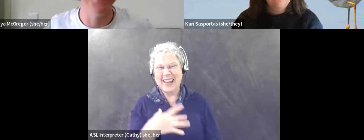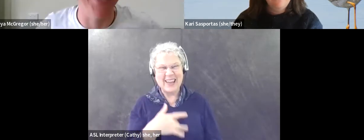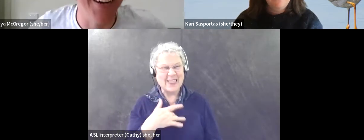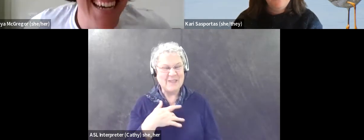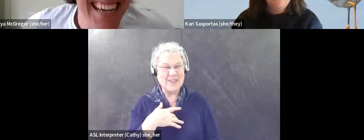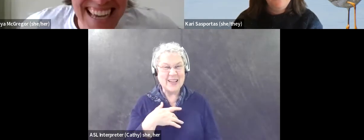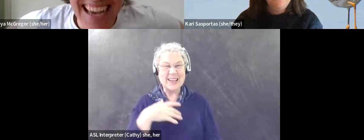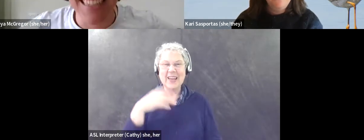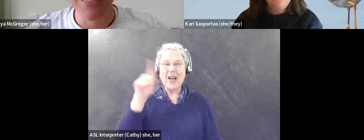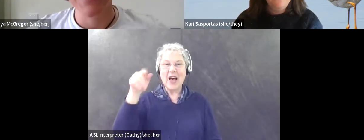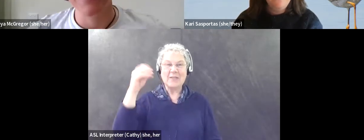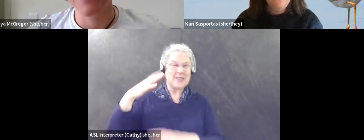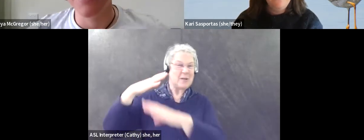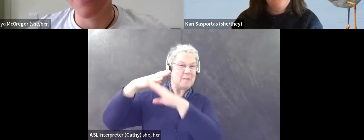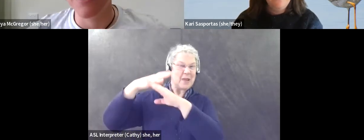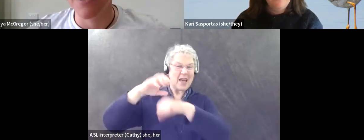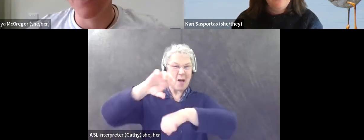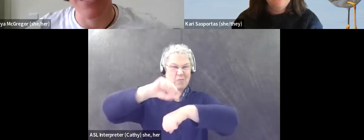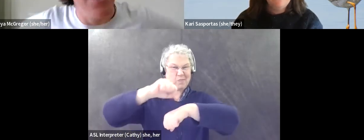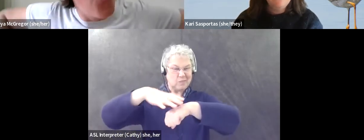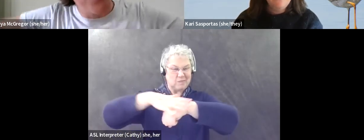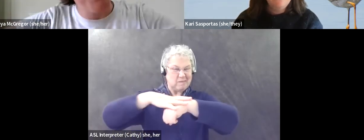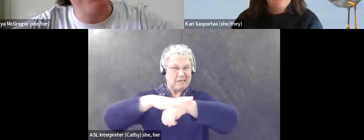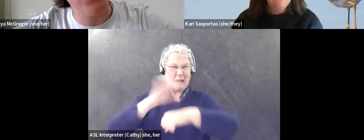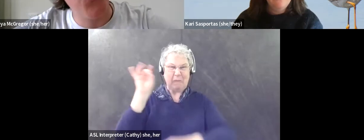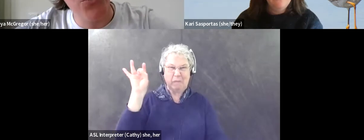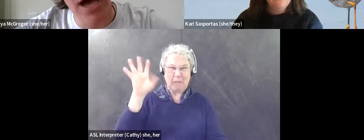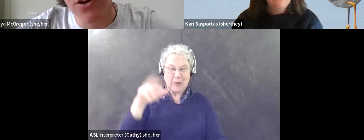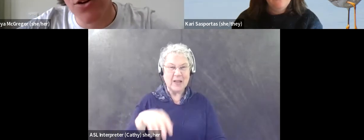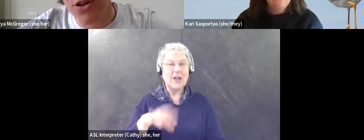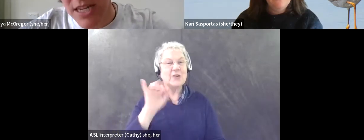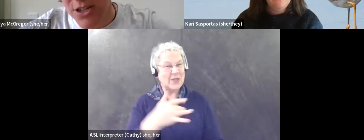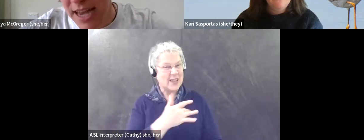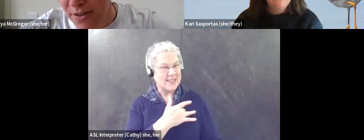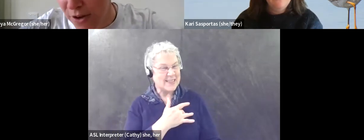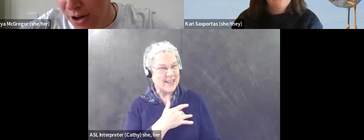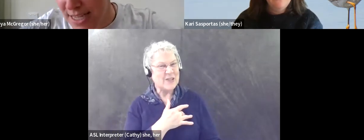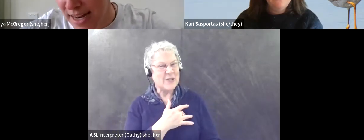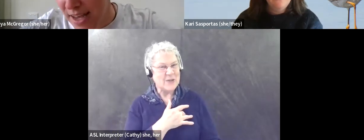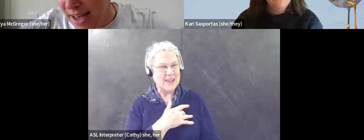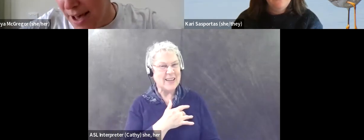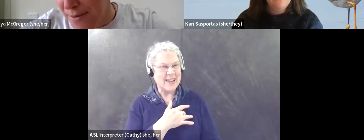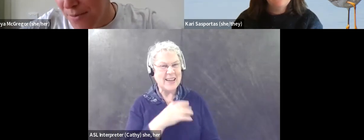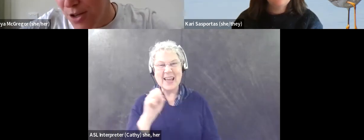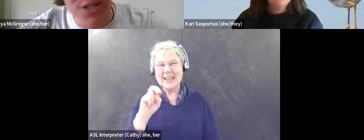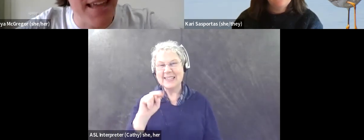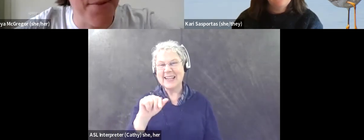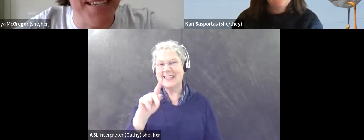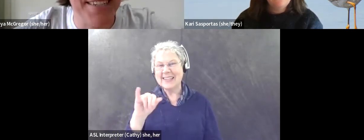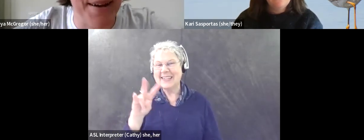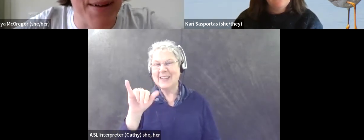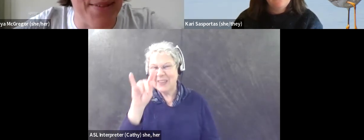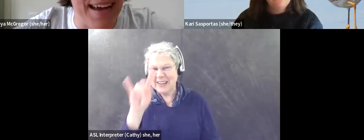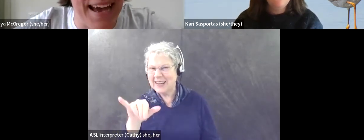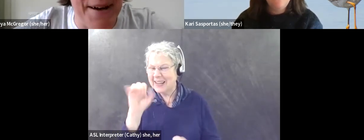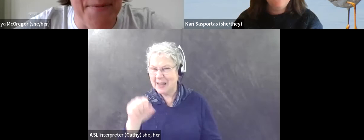Um, so yeah, sensory sensitivities are funky. What about, I know you said you take photos and, um, you share them